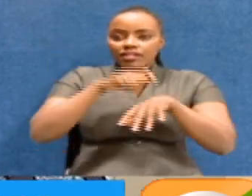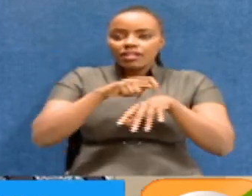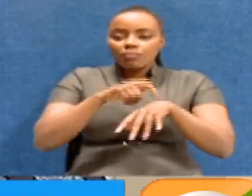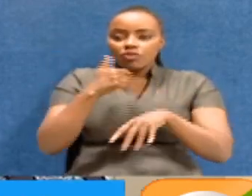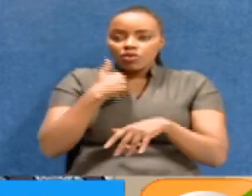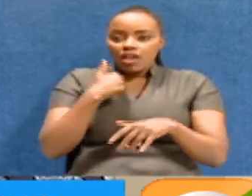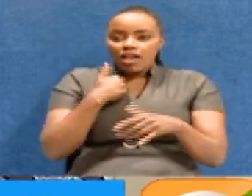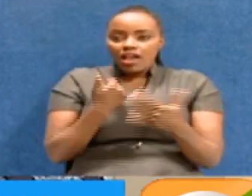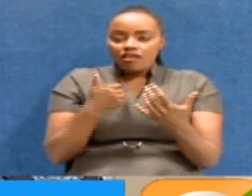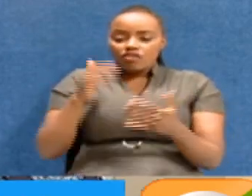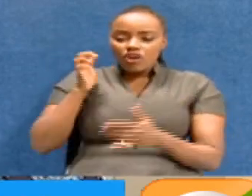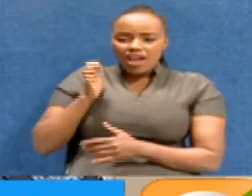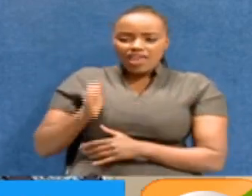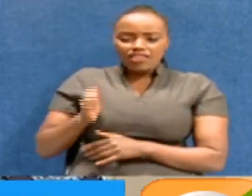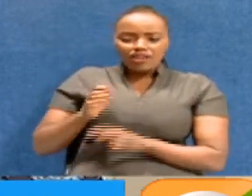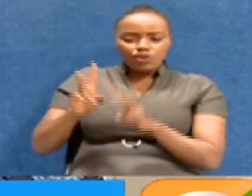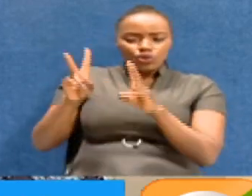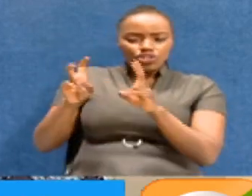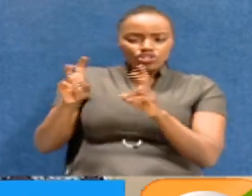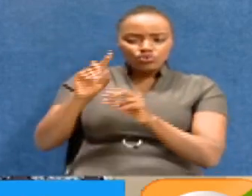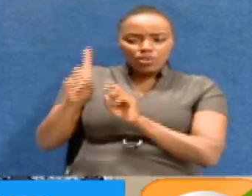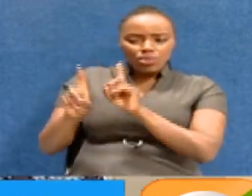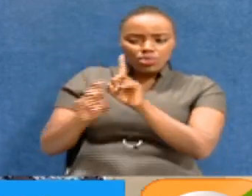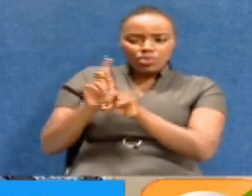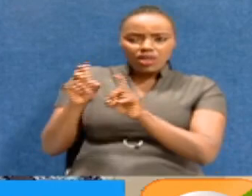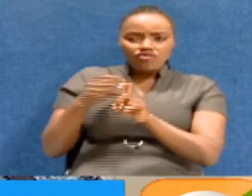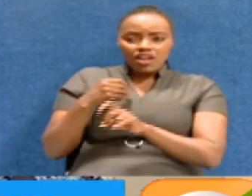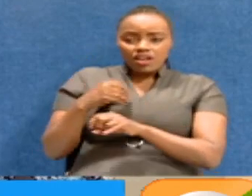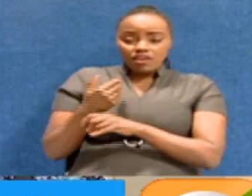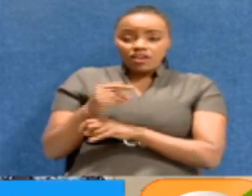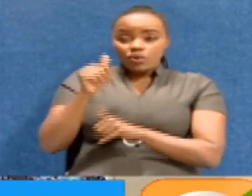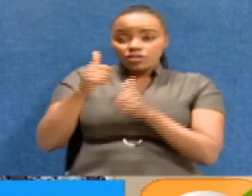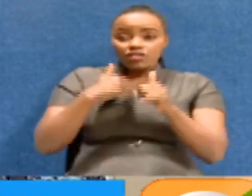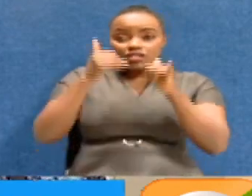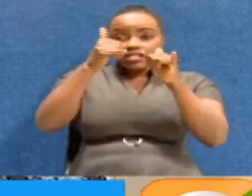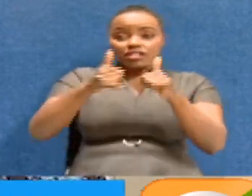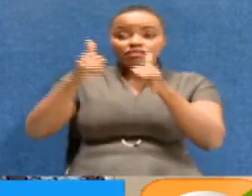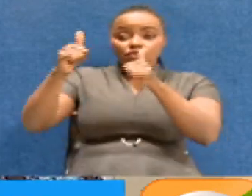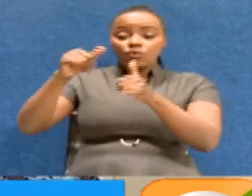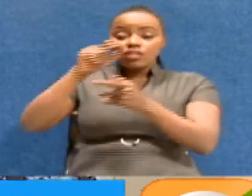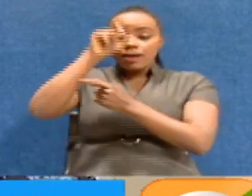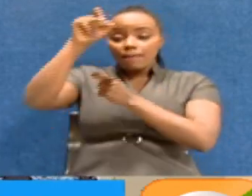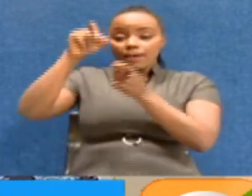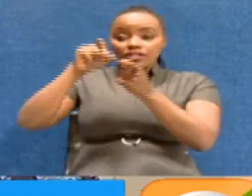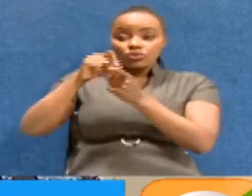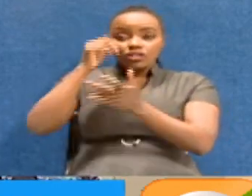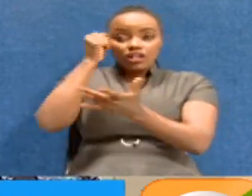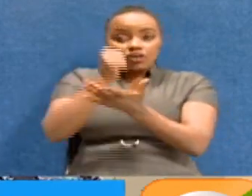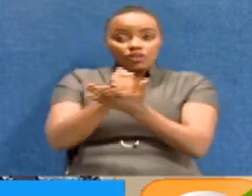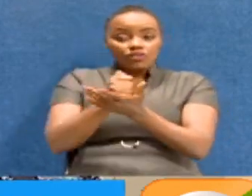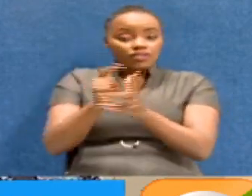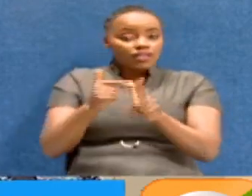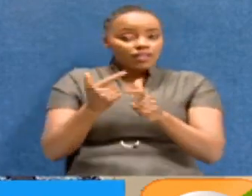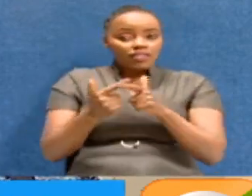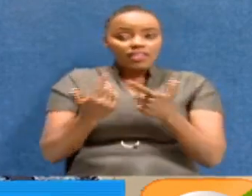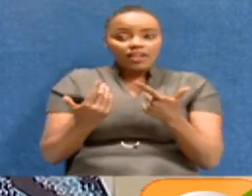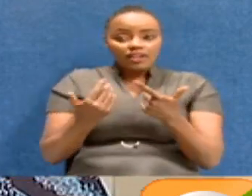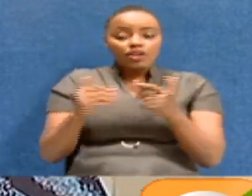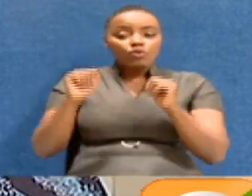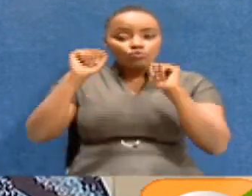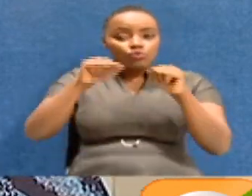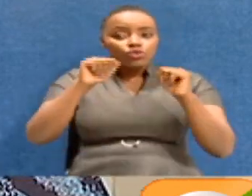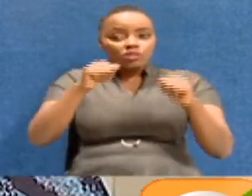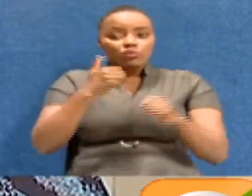line of ethical questions surrounding you as an individual within that particular office, then there are high